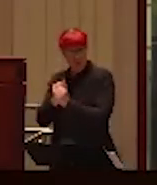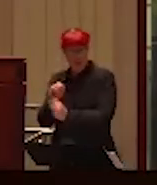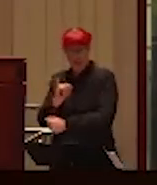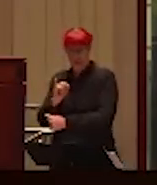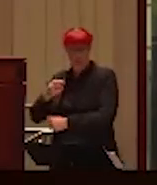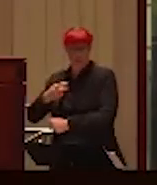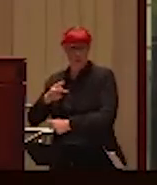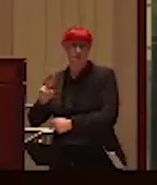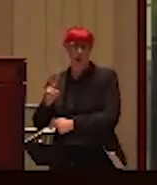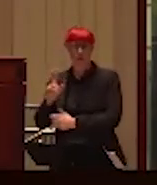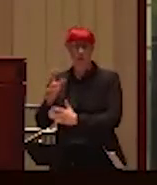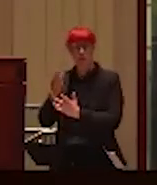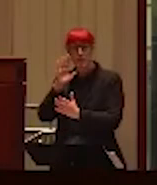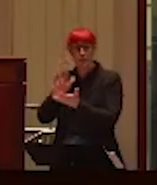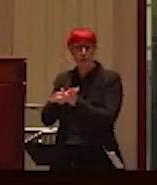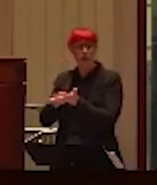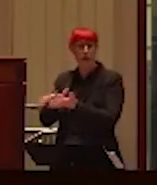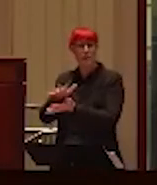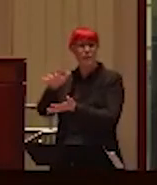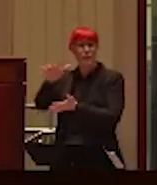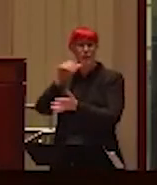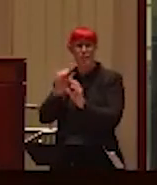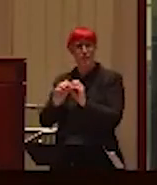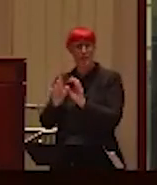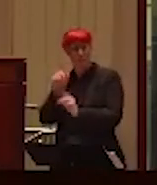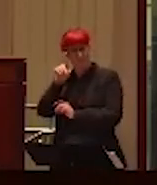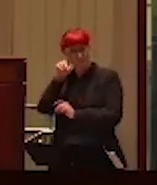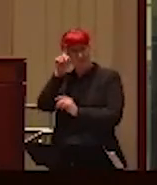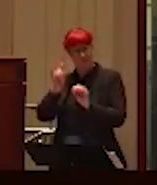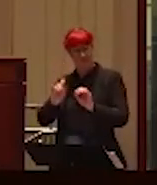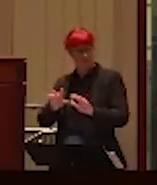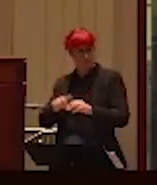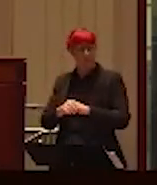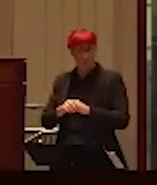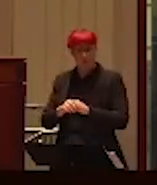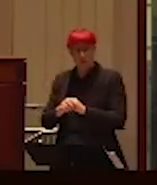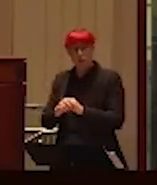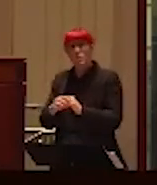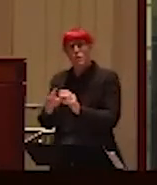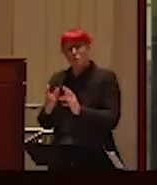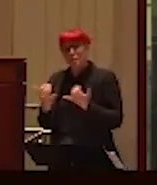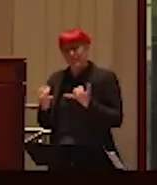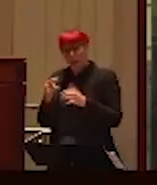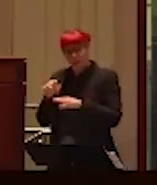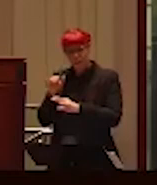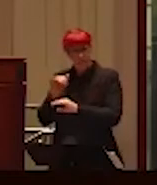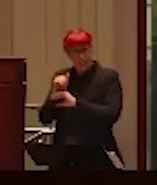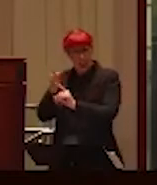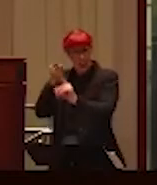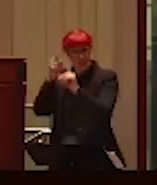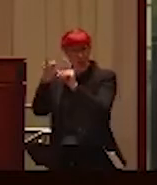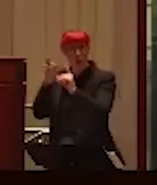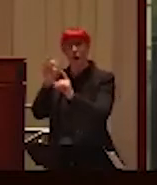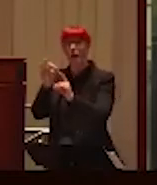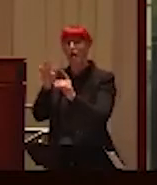that that can be broken down and that we can have a new compassion and empathy for men's experiences and widen our